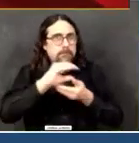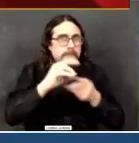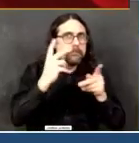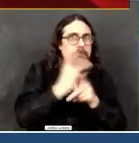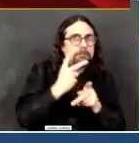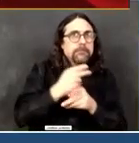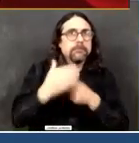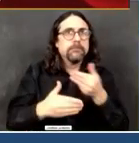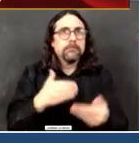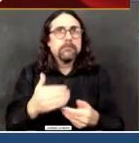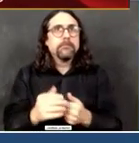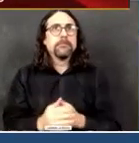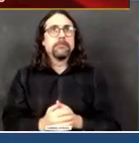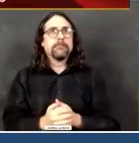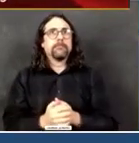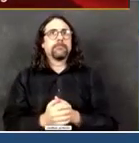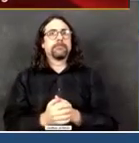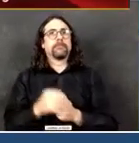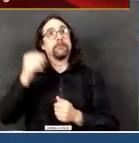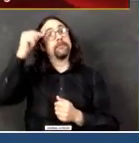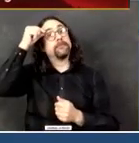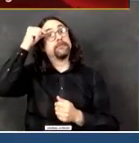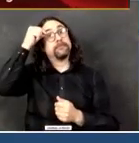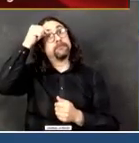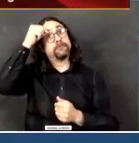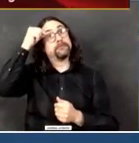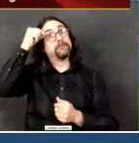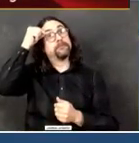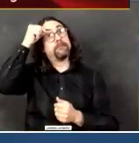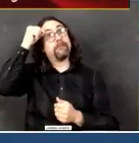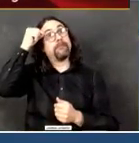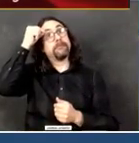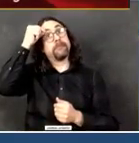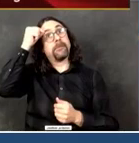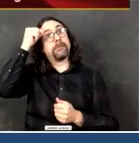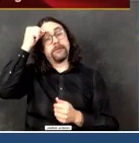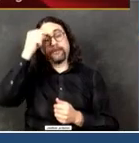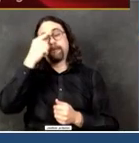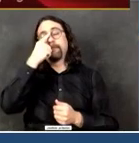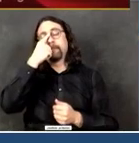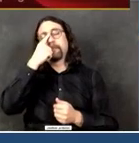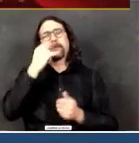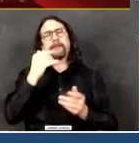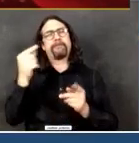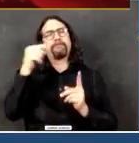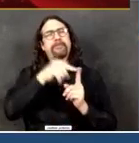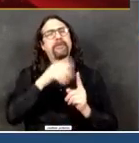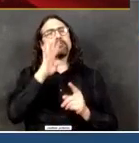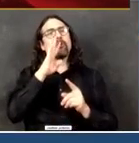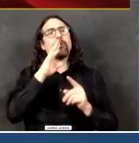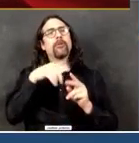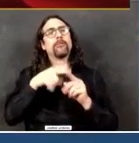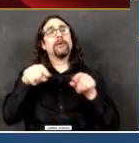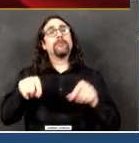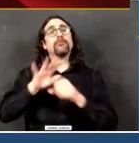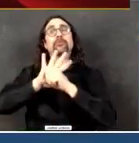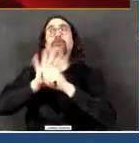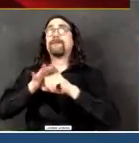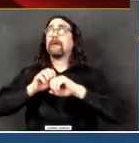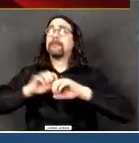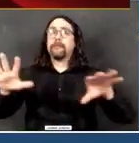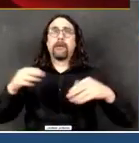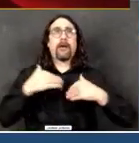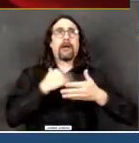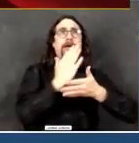phase, that low-level transmission phase, we're going to need much more testing. To get to the phase where we've basically defeated the coronavirus and there's basically no